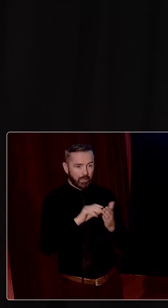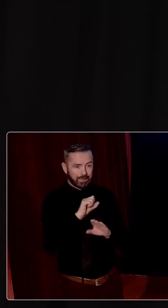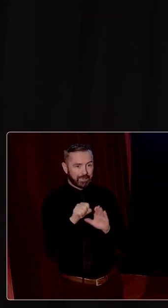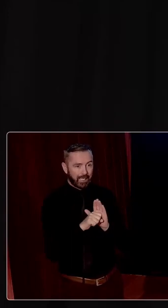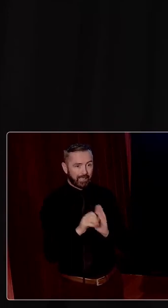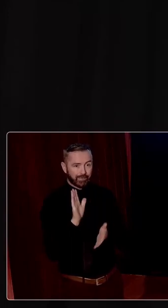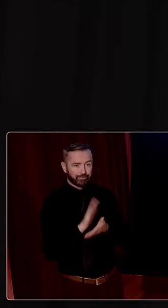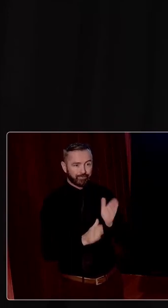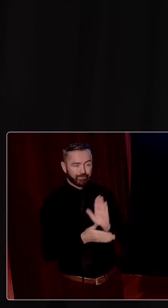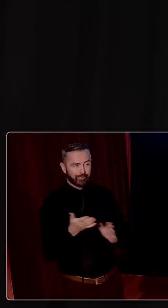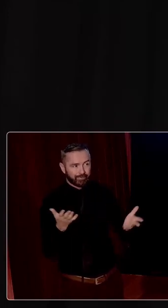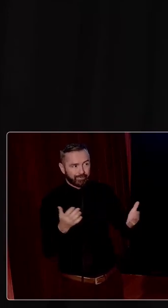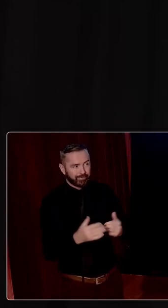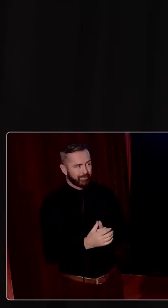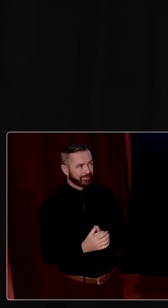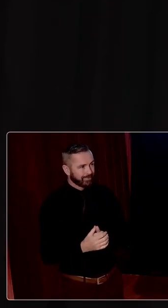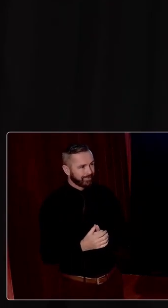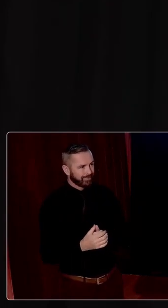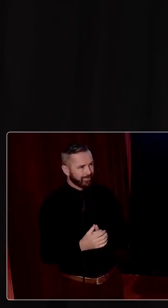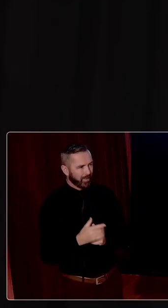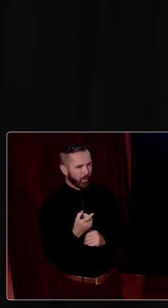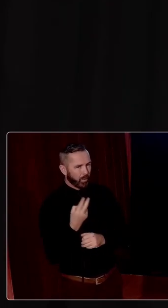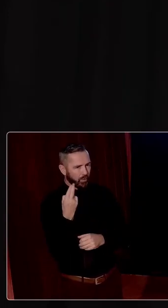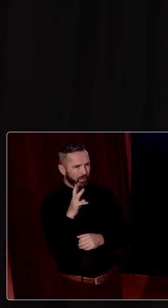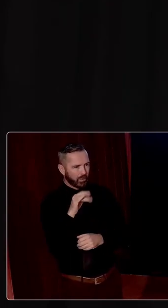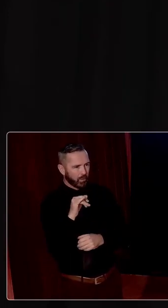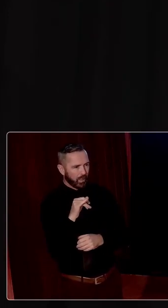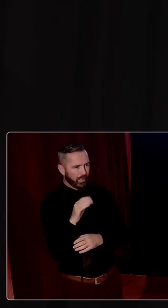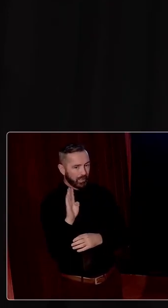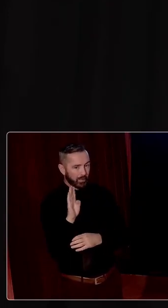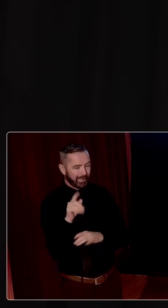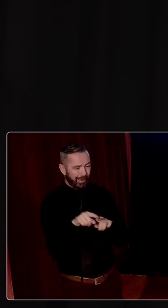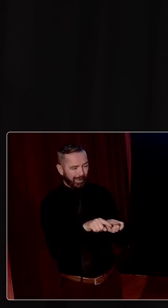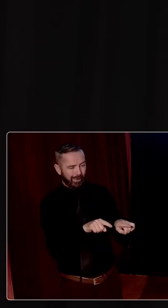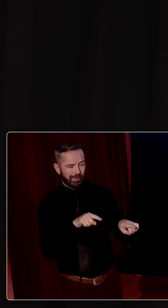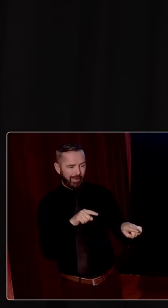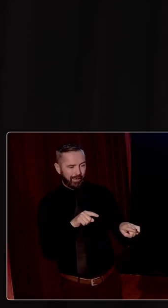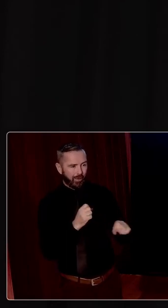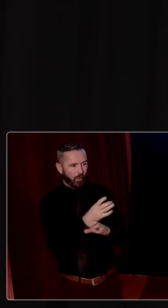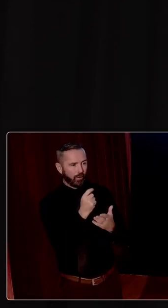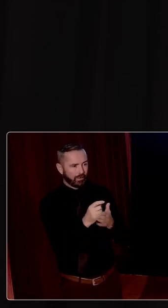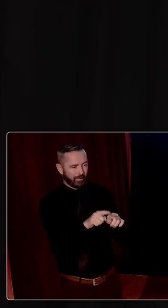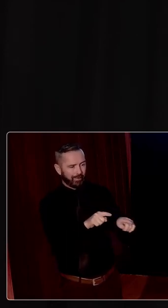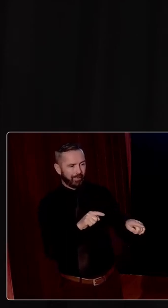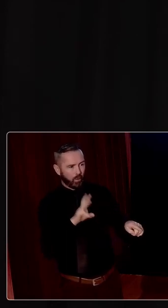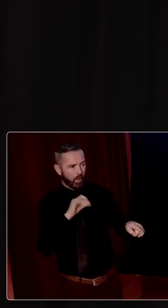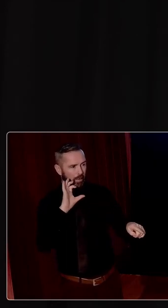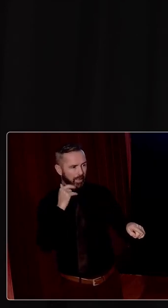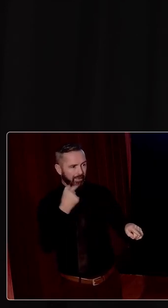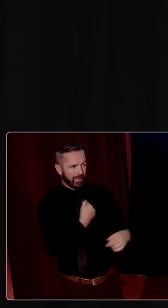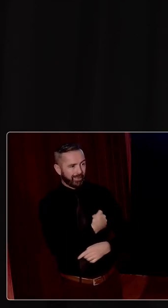And it really, one of the reasons why the British were behind the curve on the protocol all the time is they